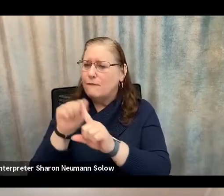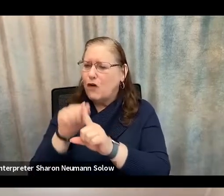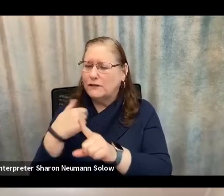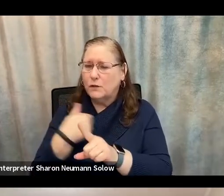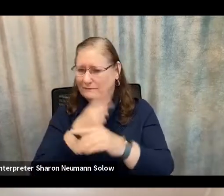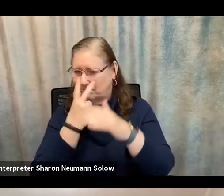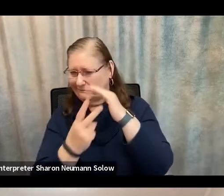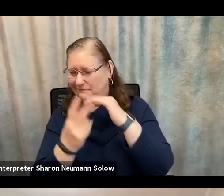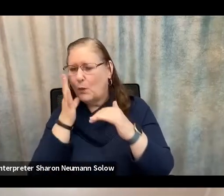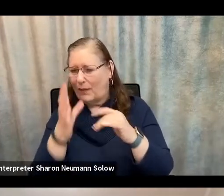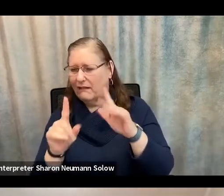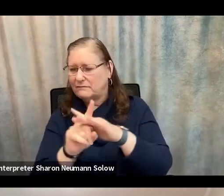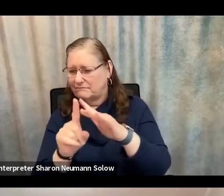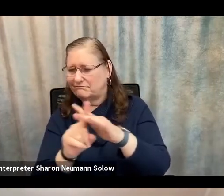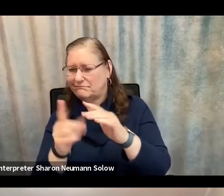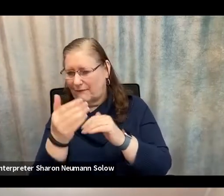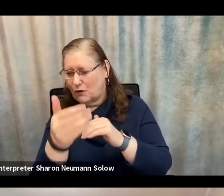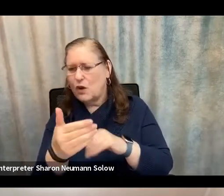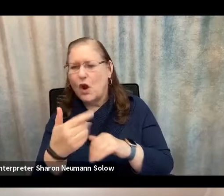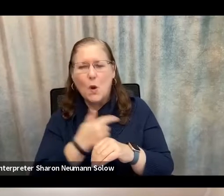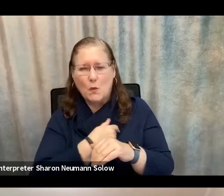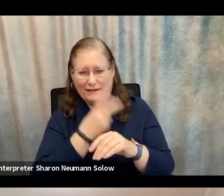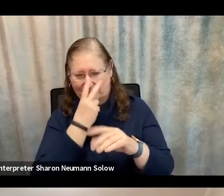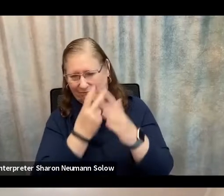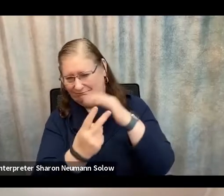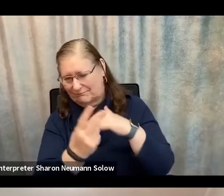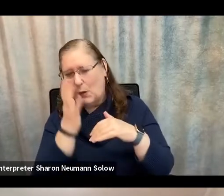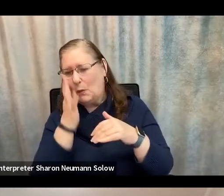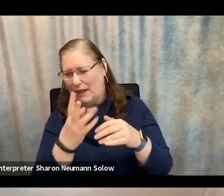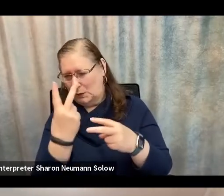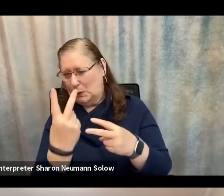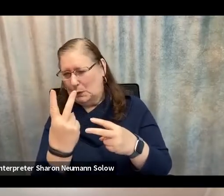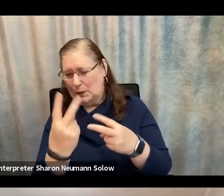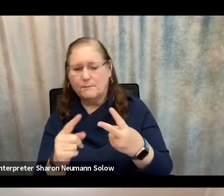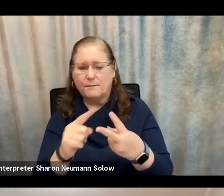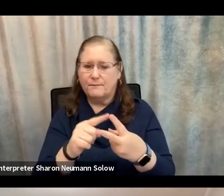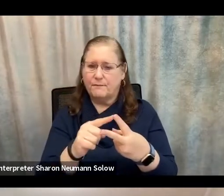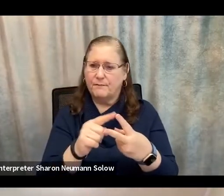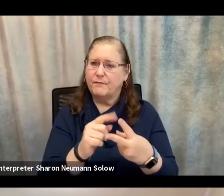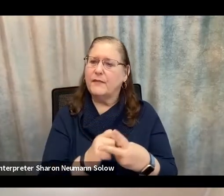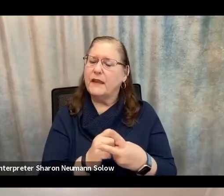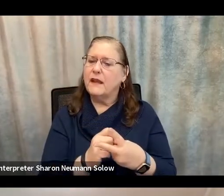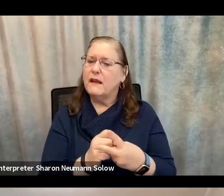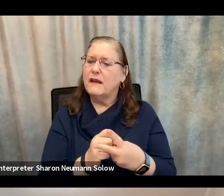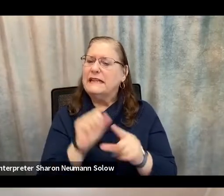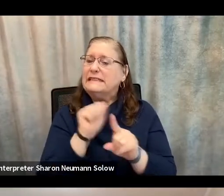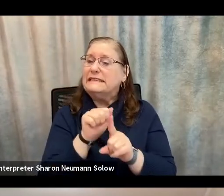And I'm going to focus really on two frauds that we anticipate coming up in the future. One being scams related to